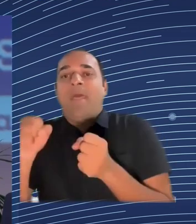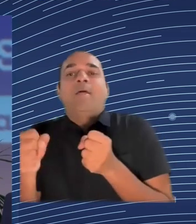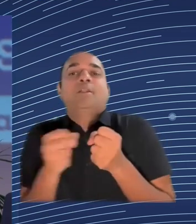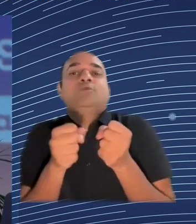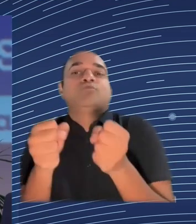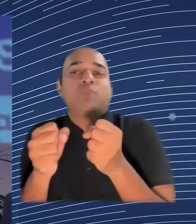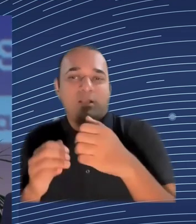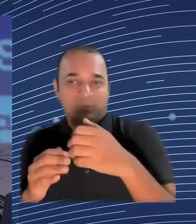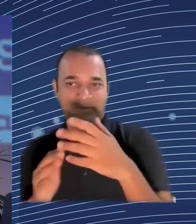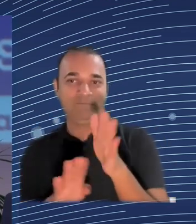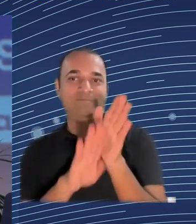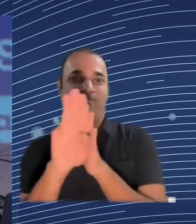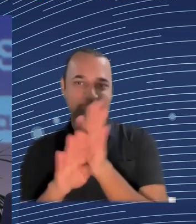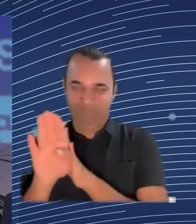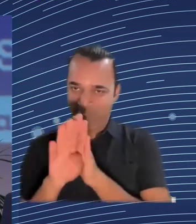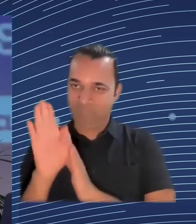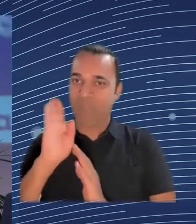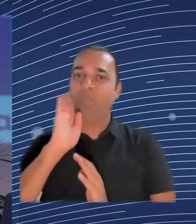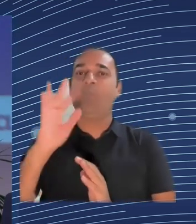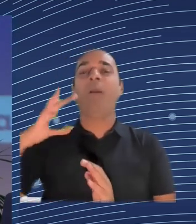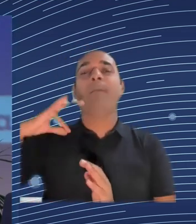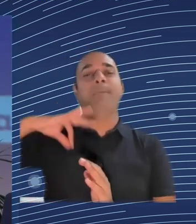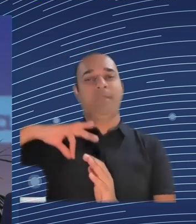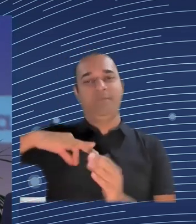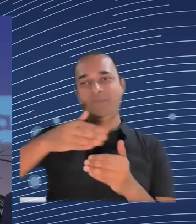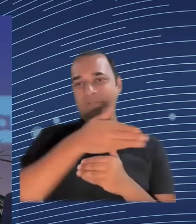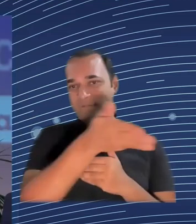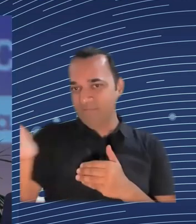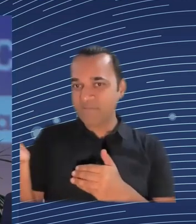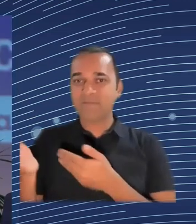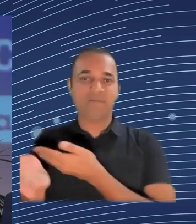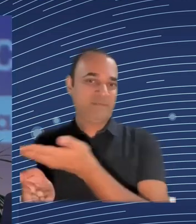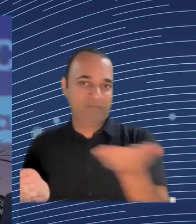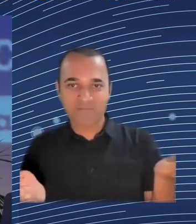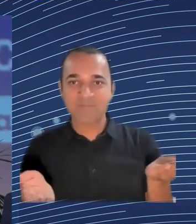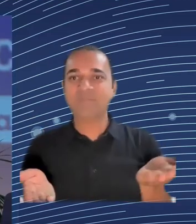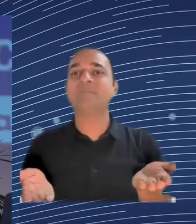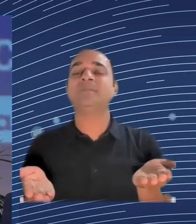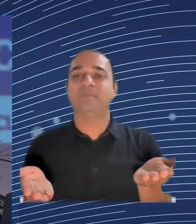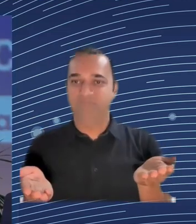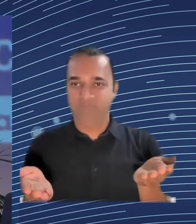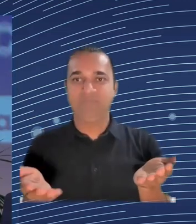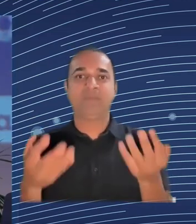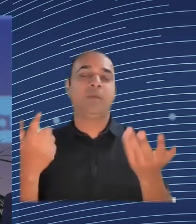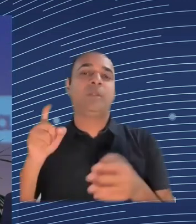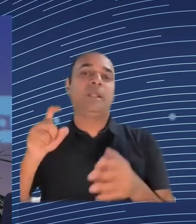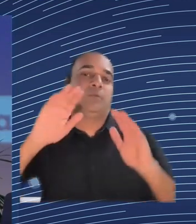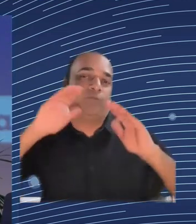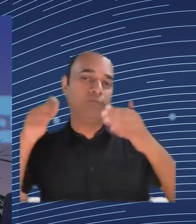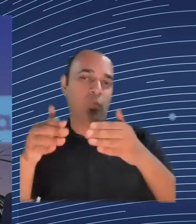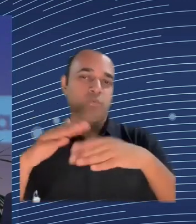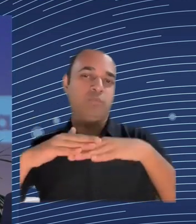and do we have to reduce our ambition? So, probably no, because we do not have such a luxury of reducing